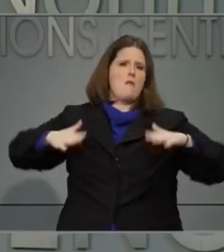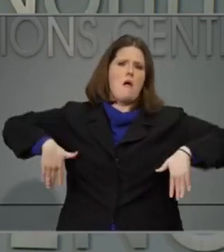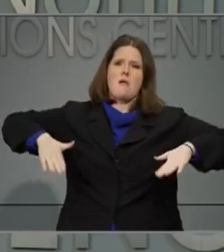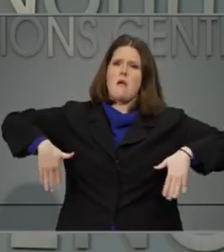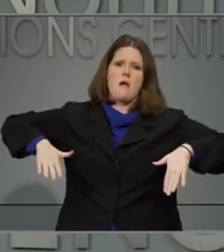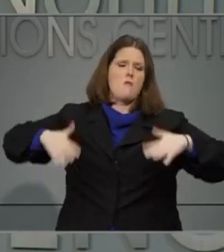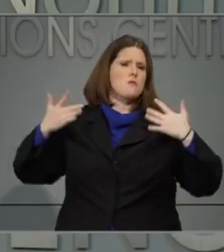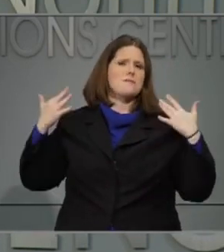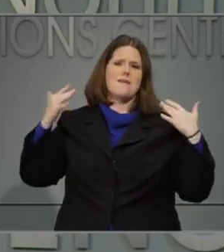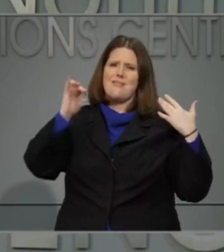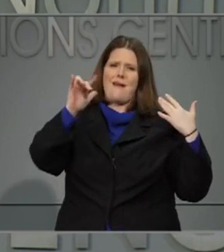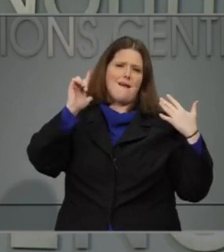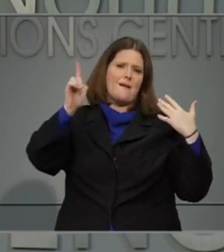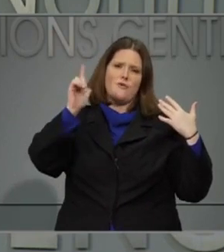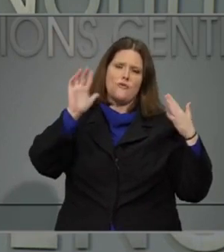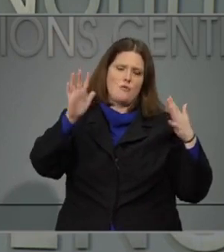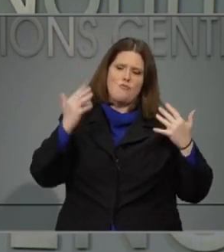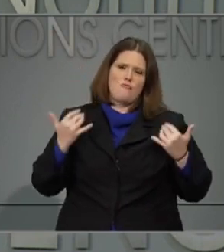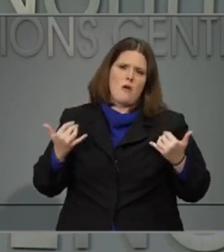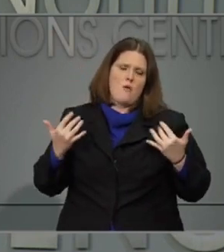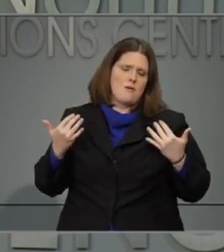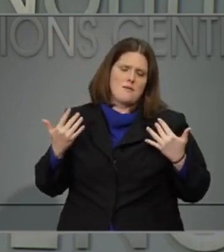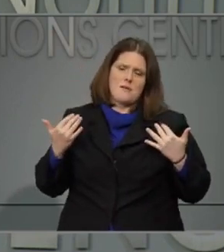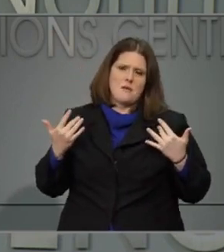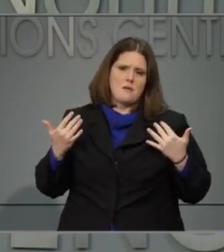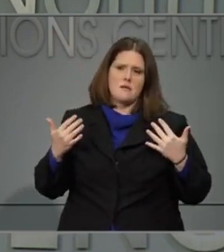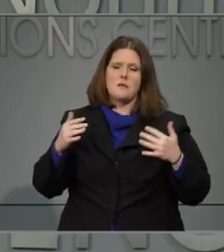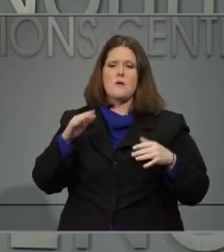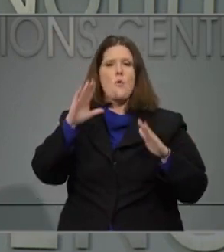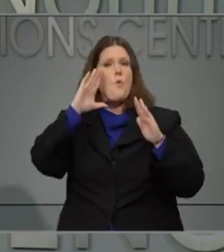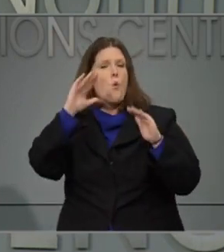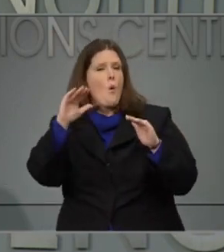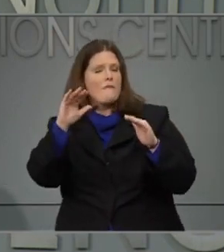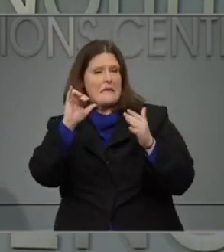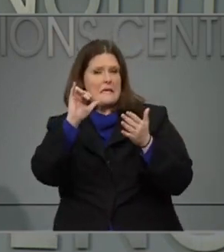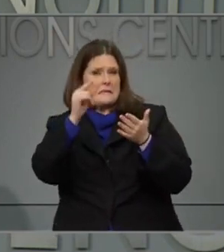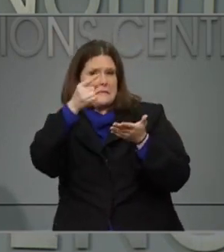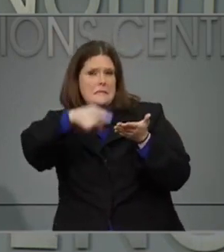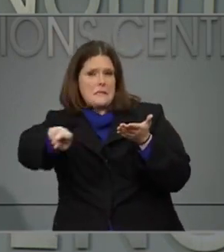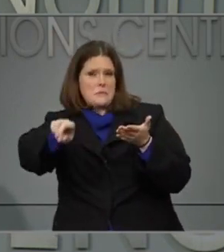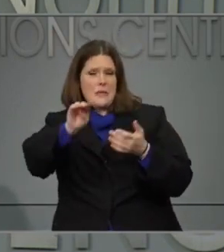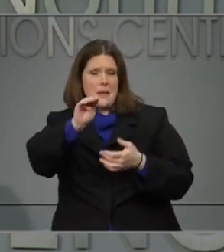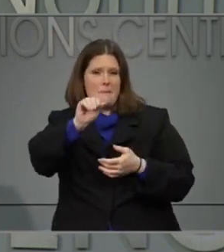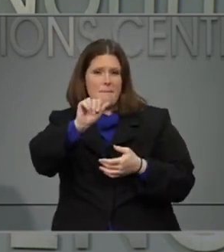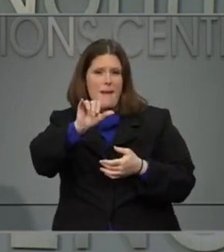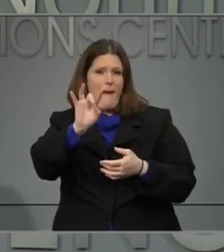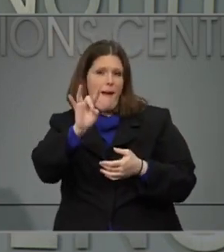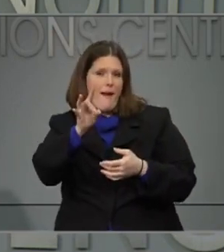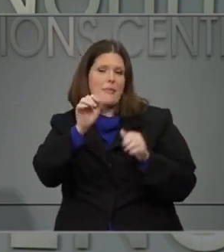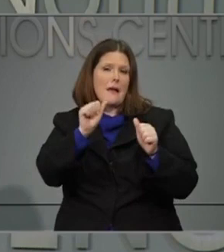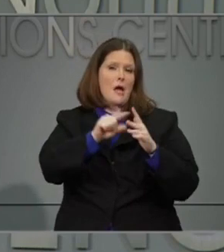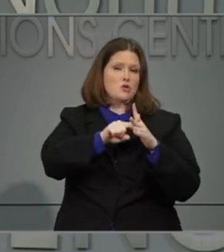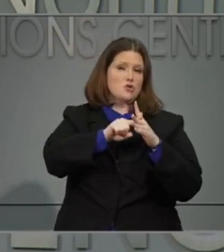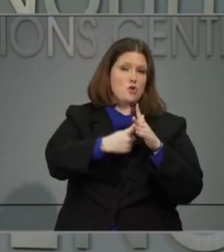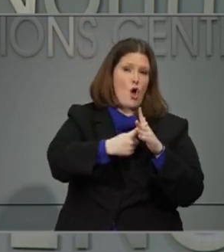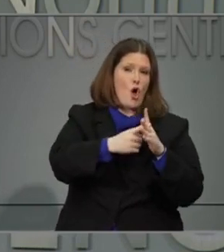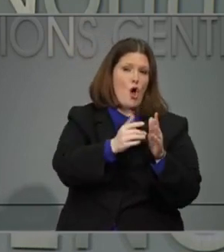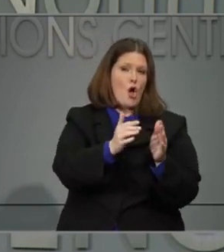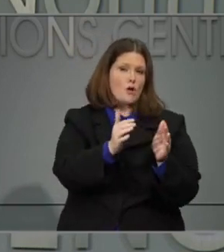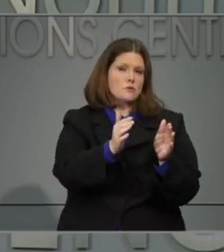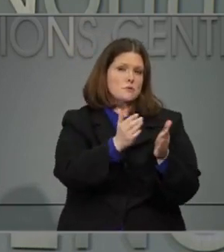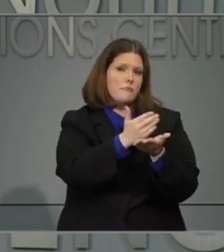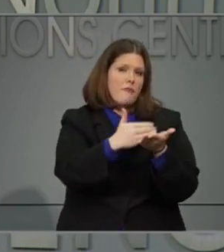yet. Hopefully by May 8th we can begin going into phase one if the numbers